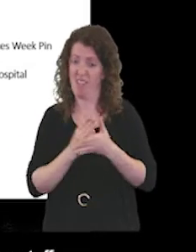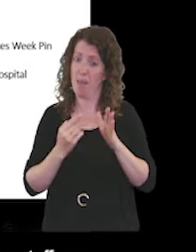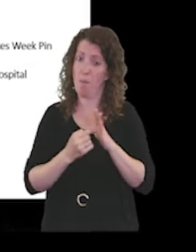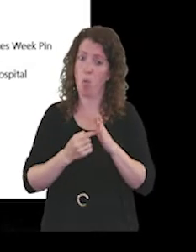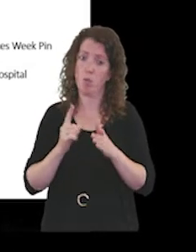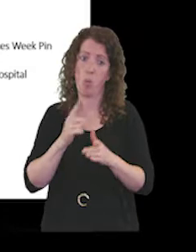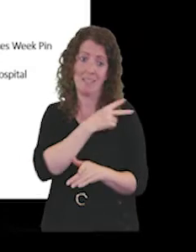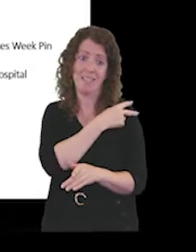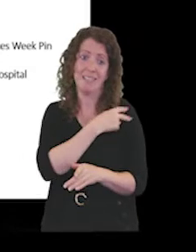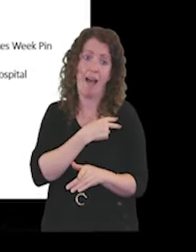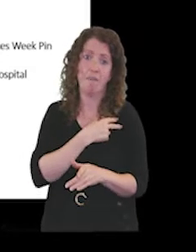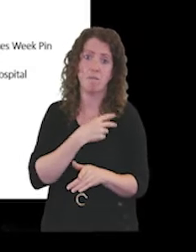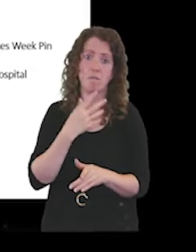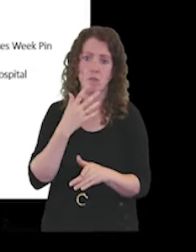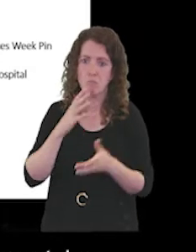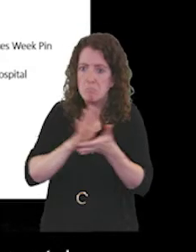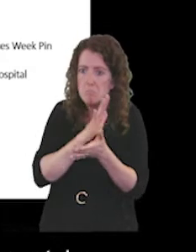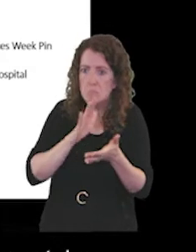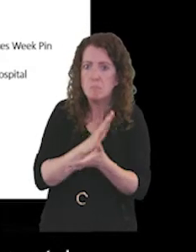important thing.